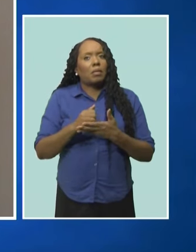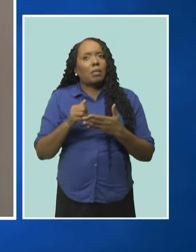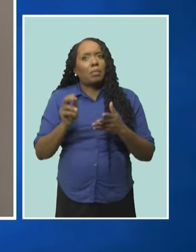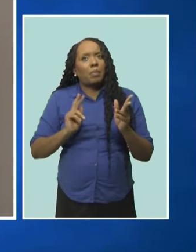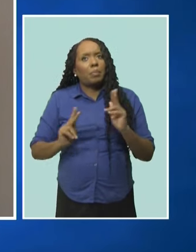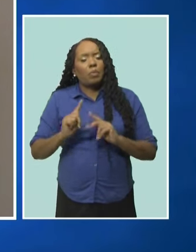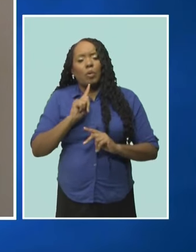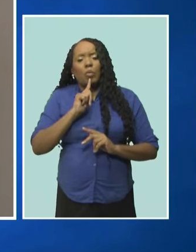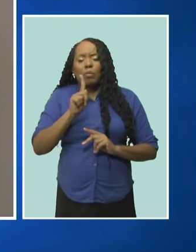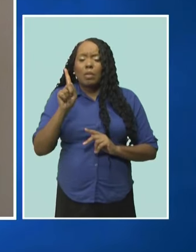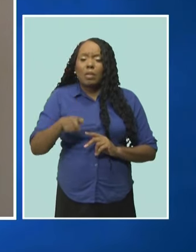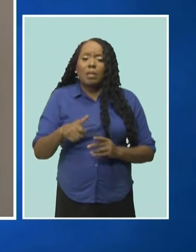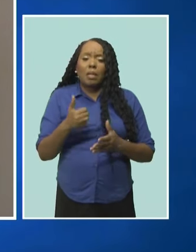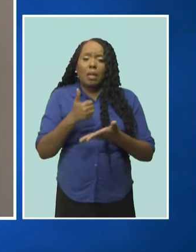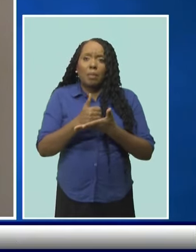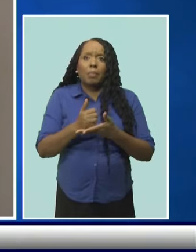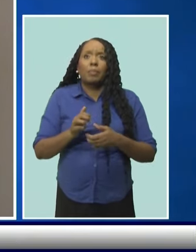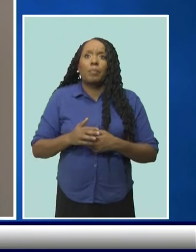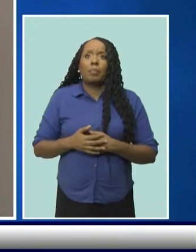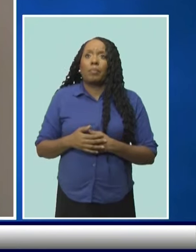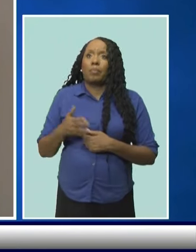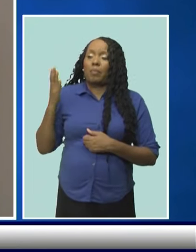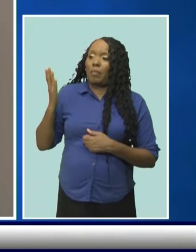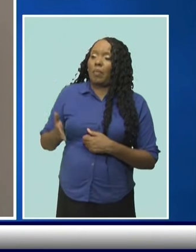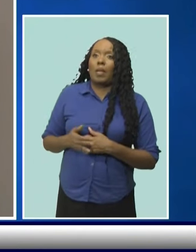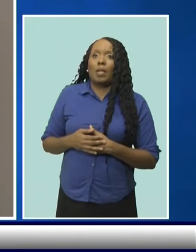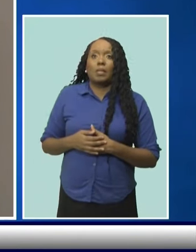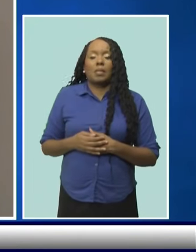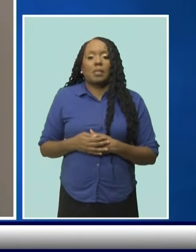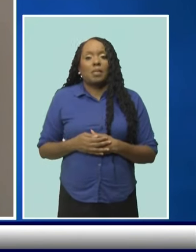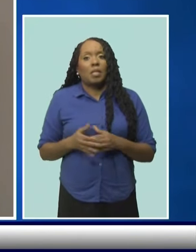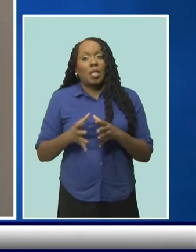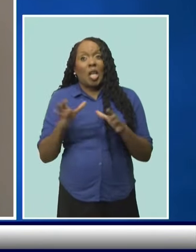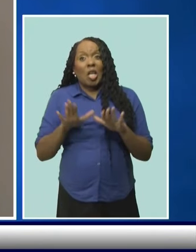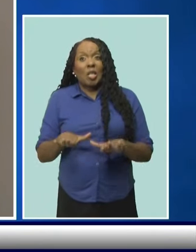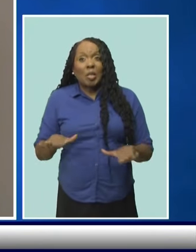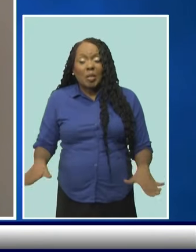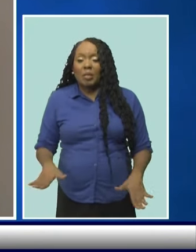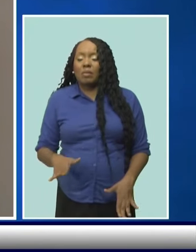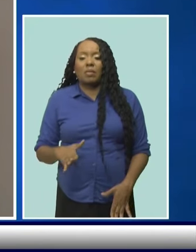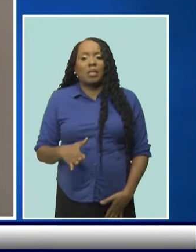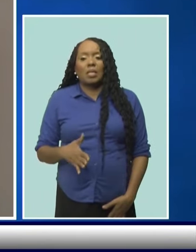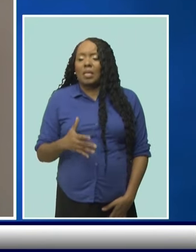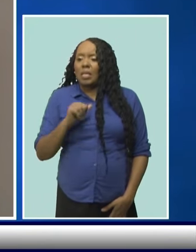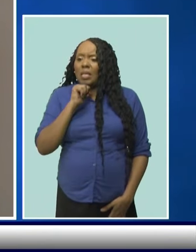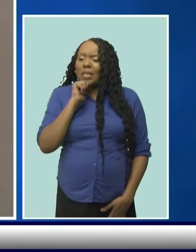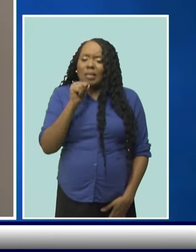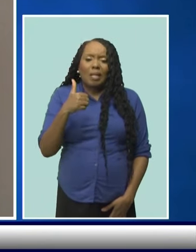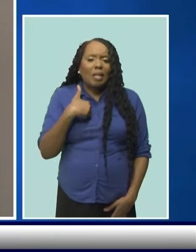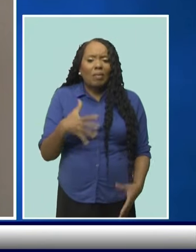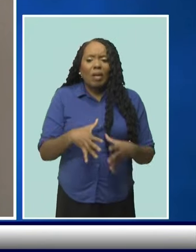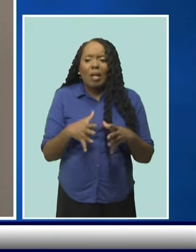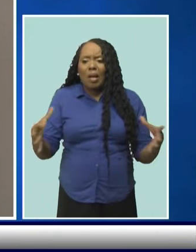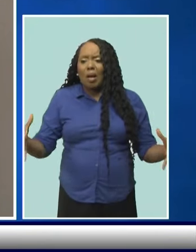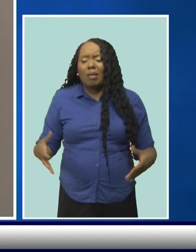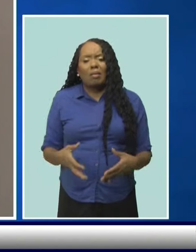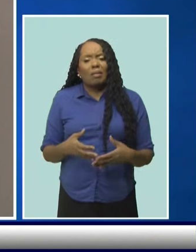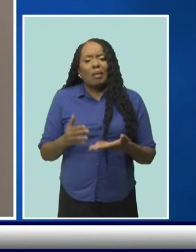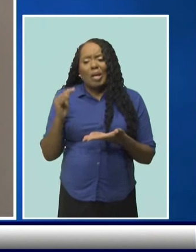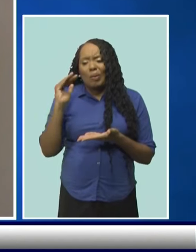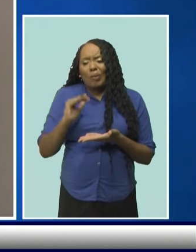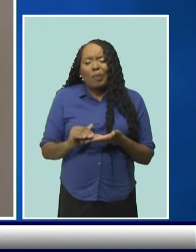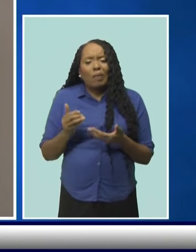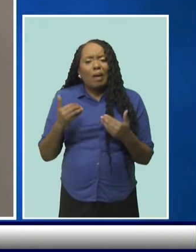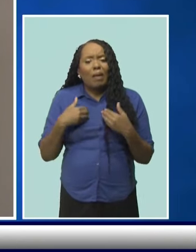Because its purpose seeks to address the needs of those children who are less fortunate. By doing what?